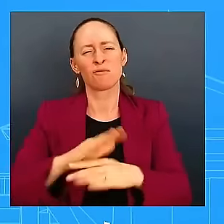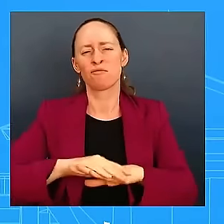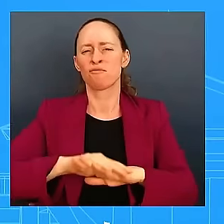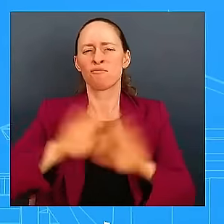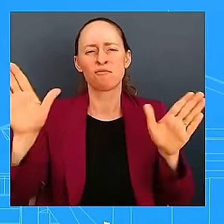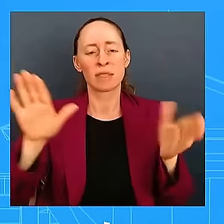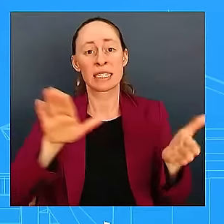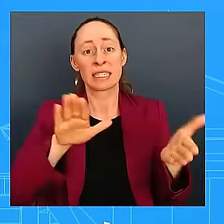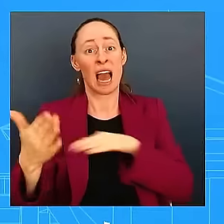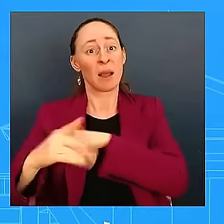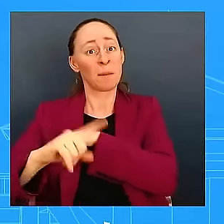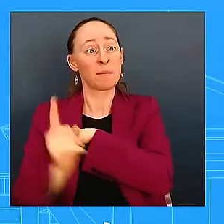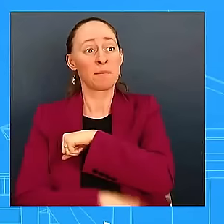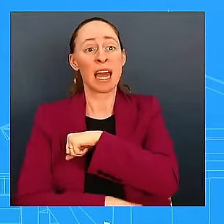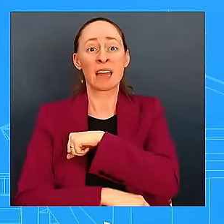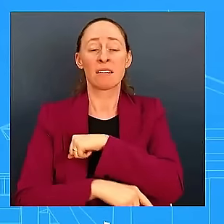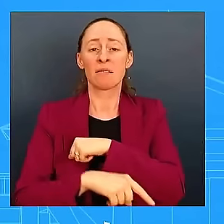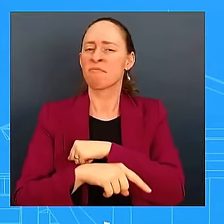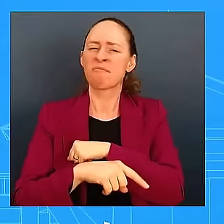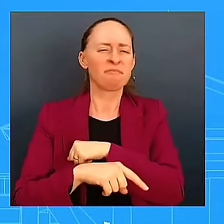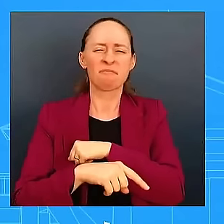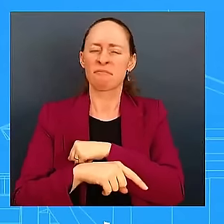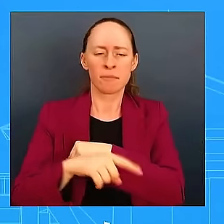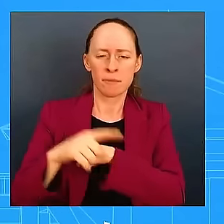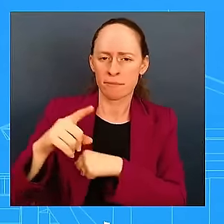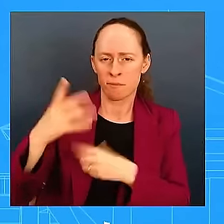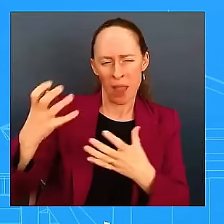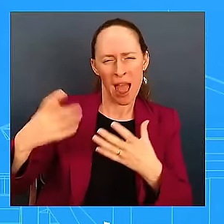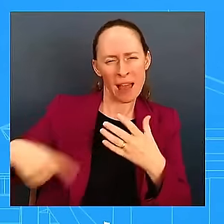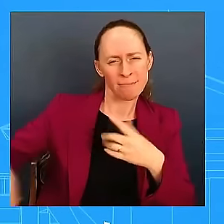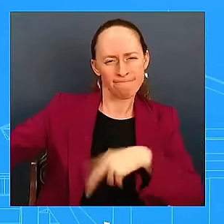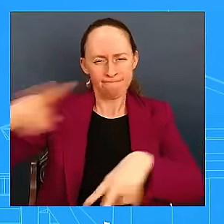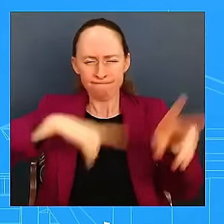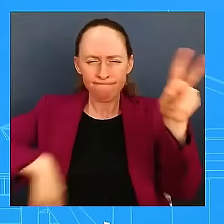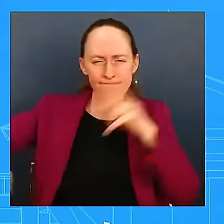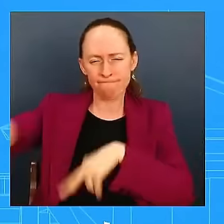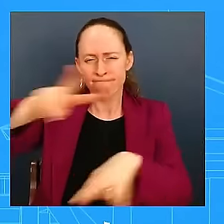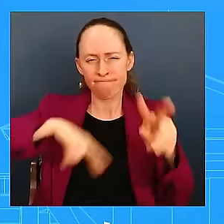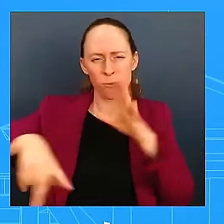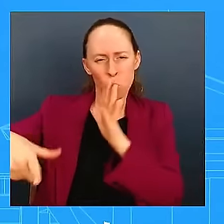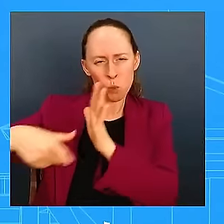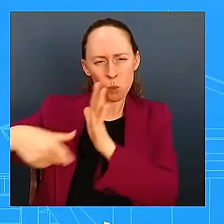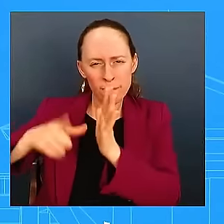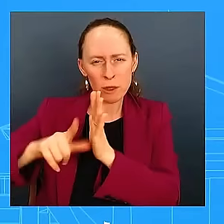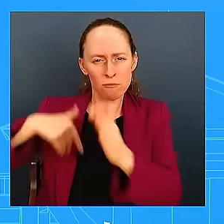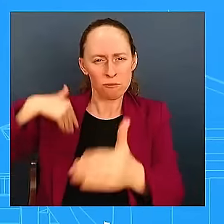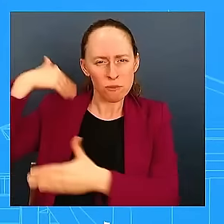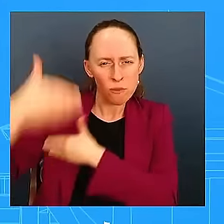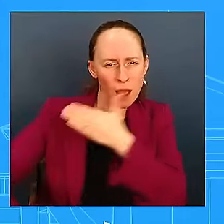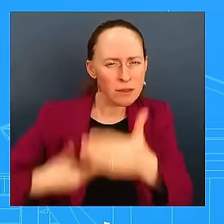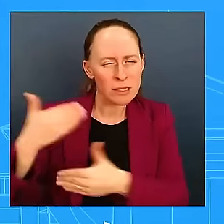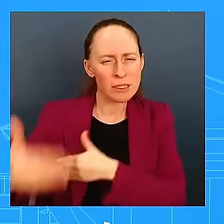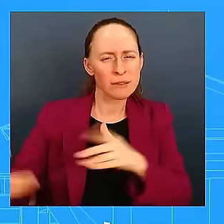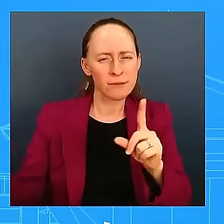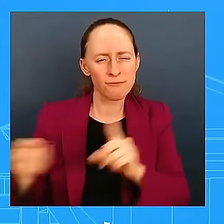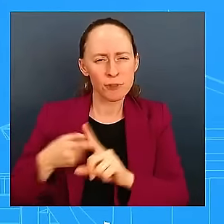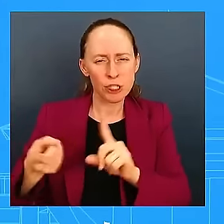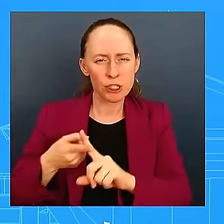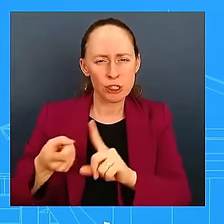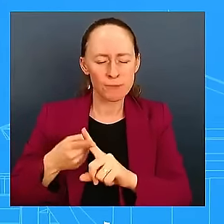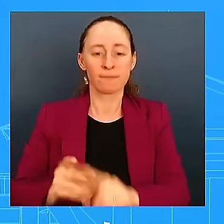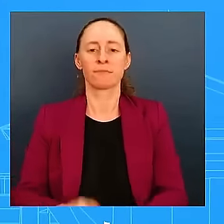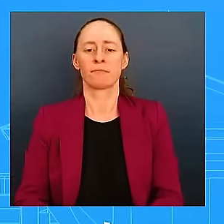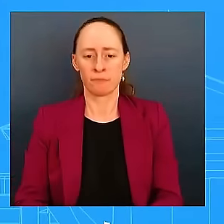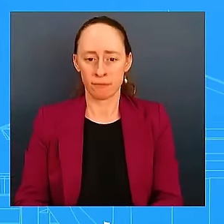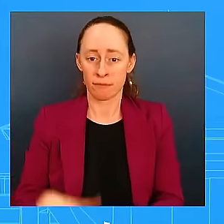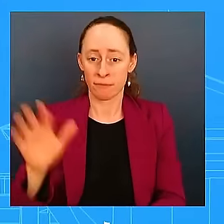procedures governing the federal death penalty. And so I'll leave it there. I know I got to go. Go ahead. Go